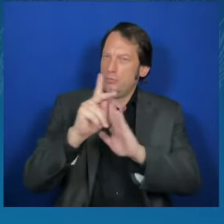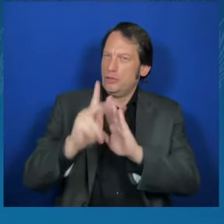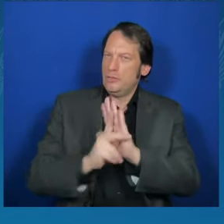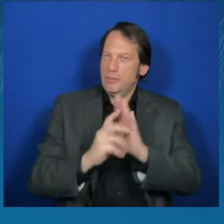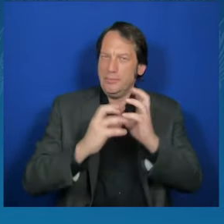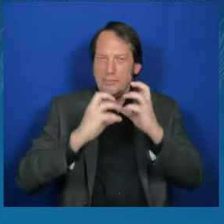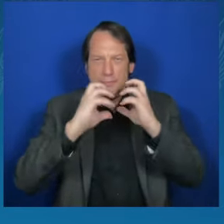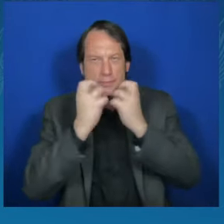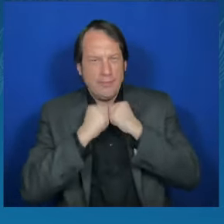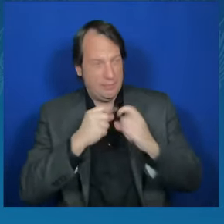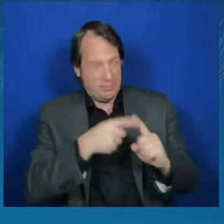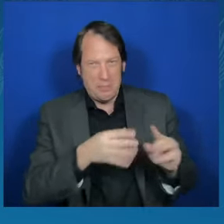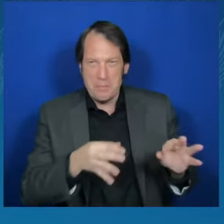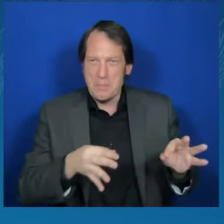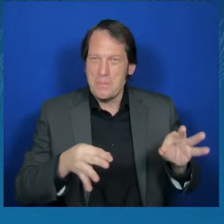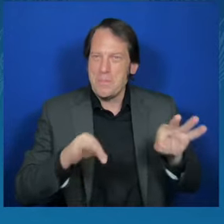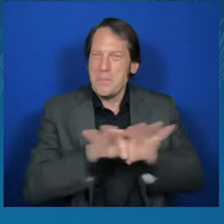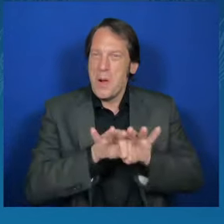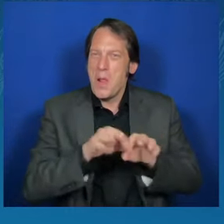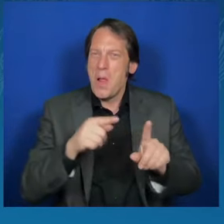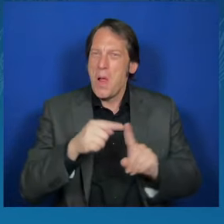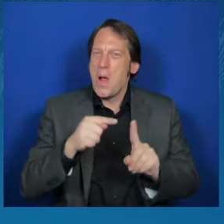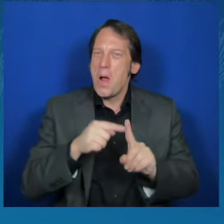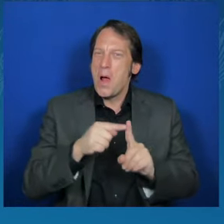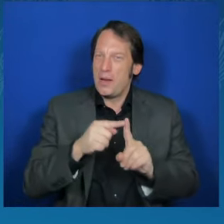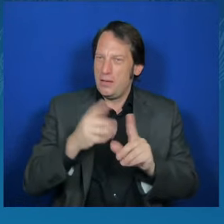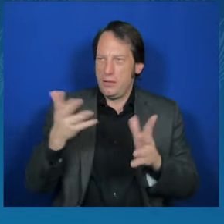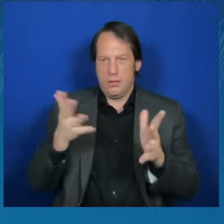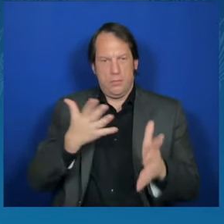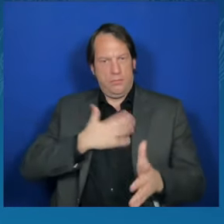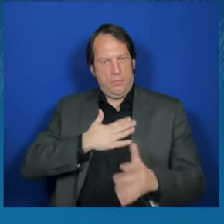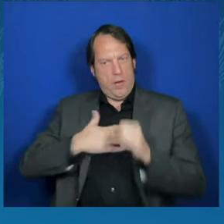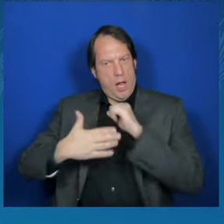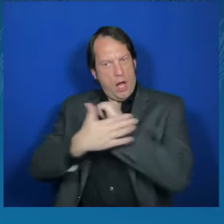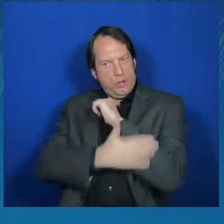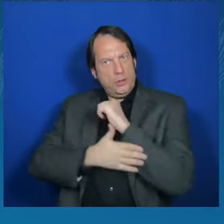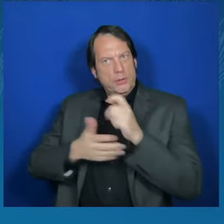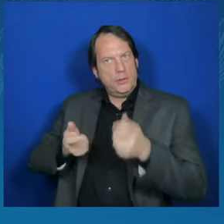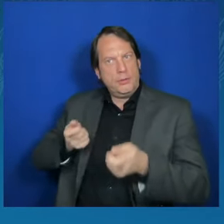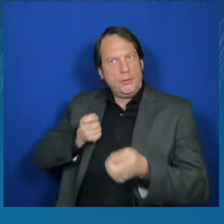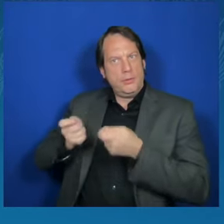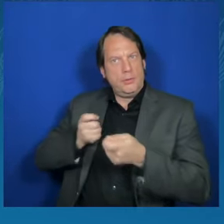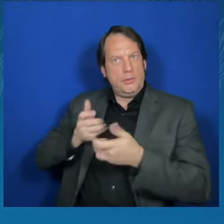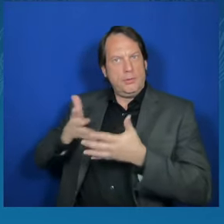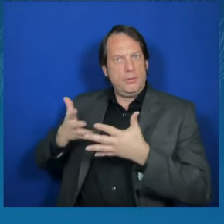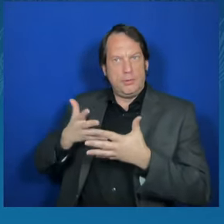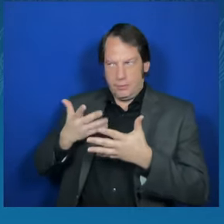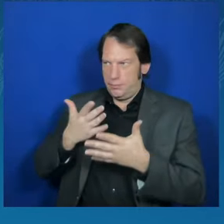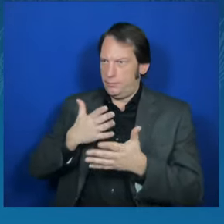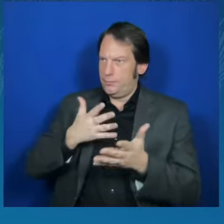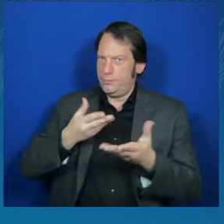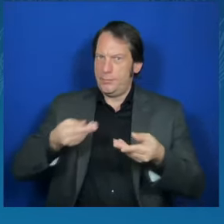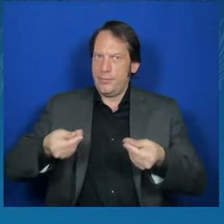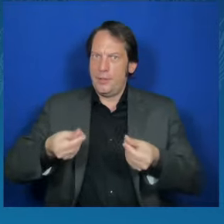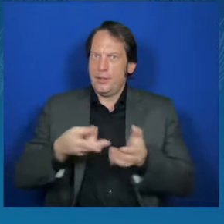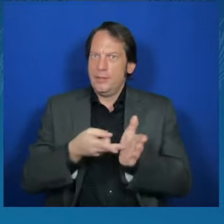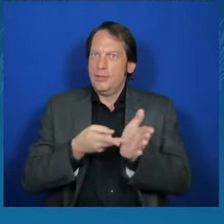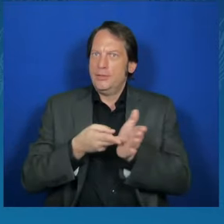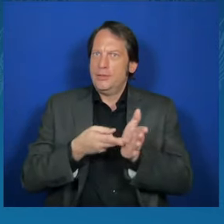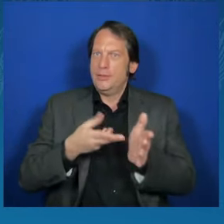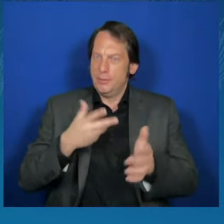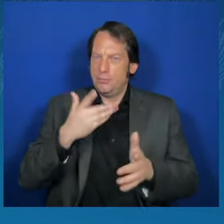sovereignty and territorial integrity. So it is good to see you again. I was in Munich and have been